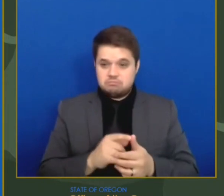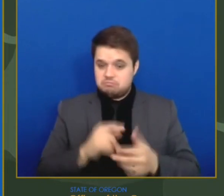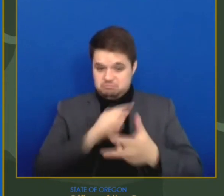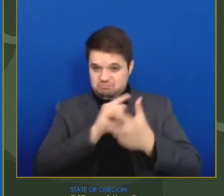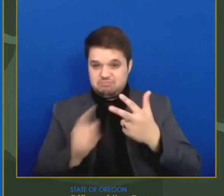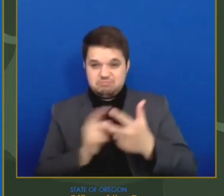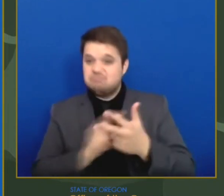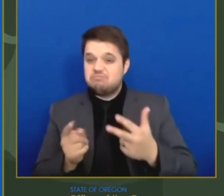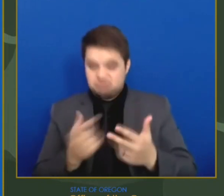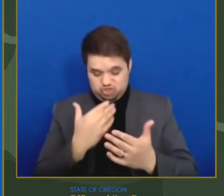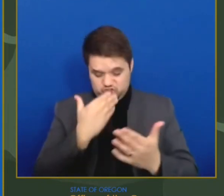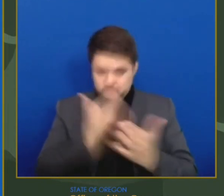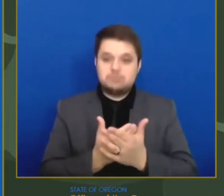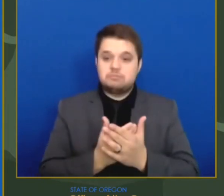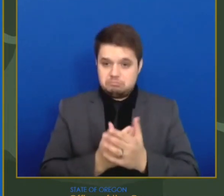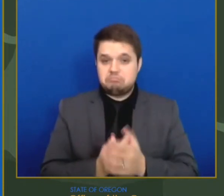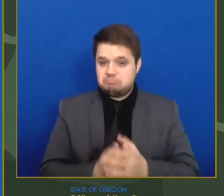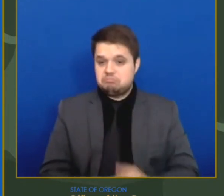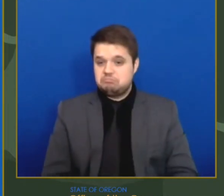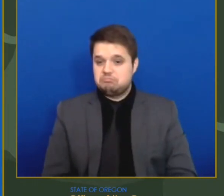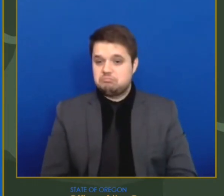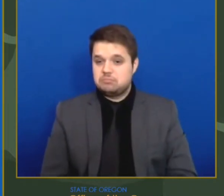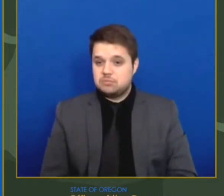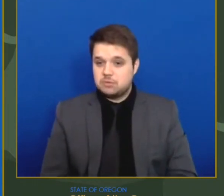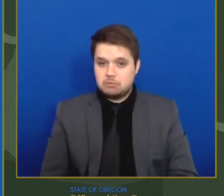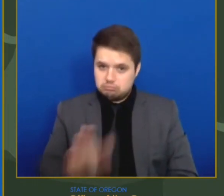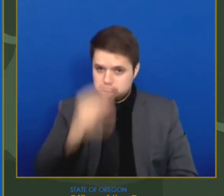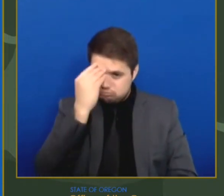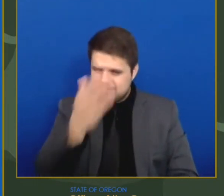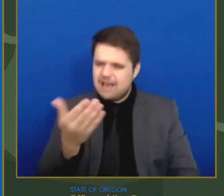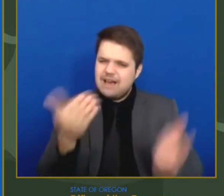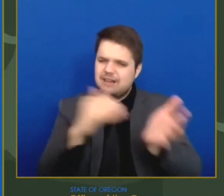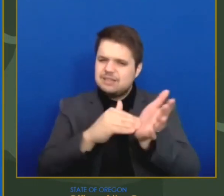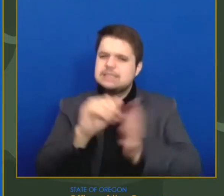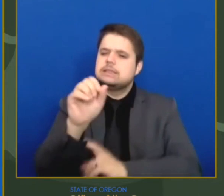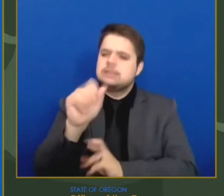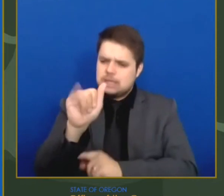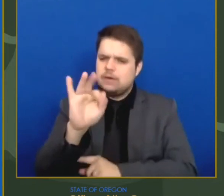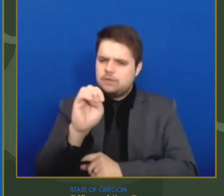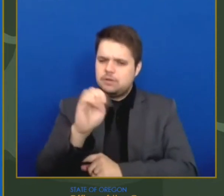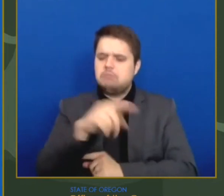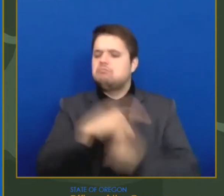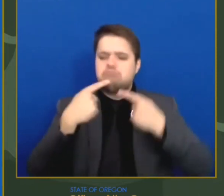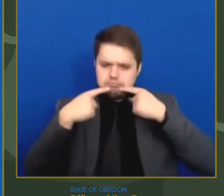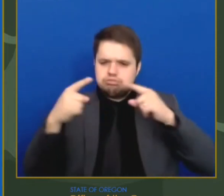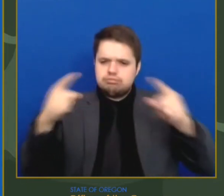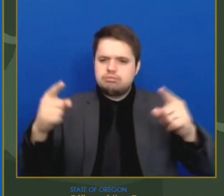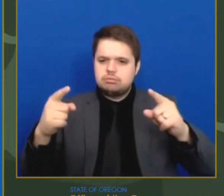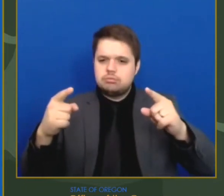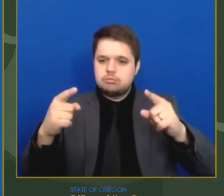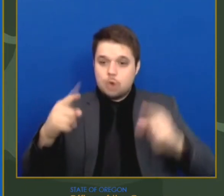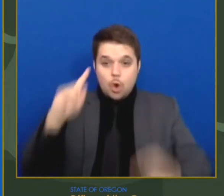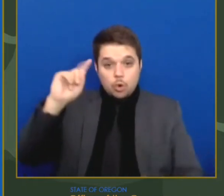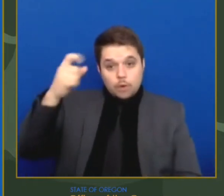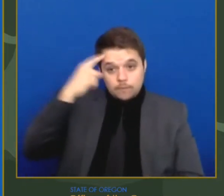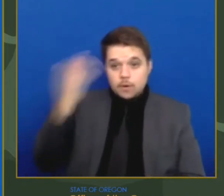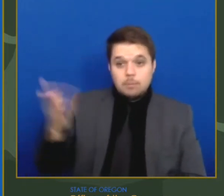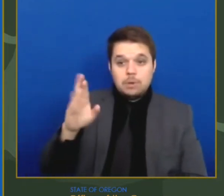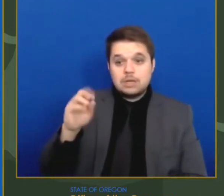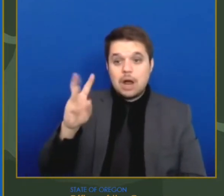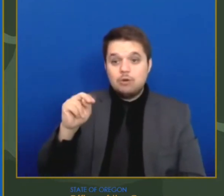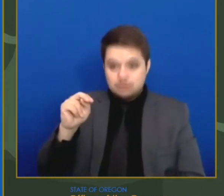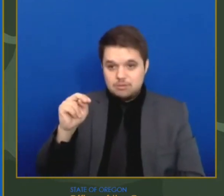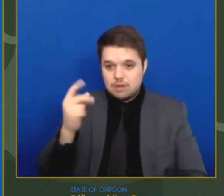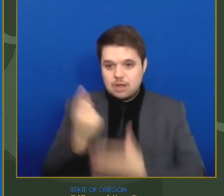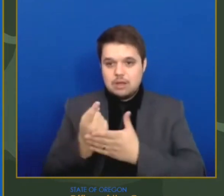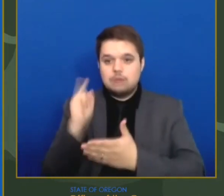flexible vaccines. I appreciate Governor Brown getting immunized with the one-shot vaccine last weekend. When it's my turn to get a vaccine, I'll